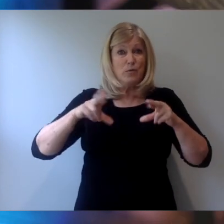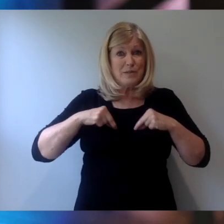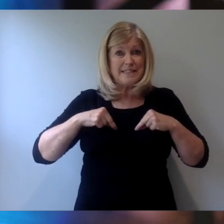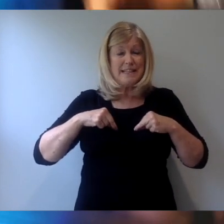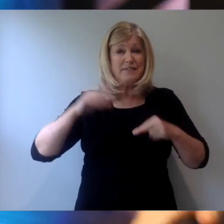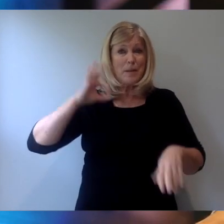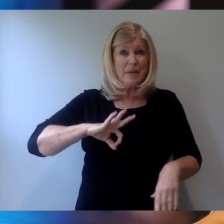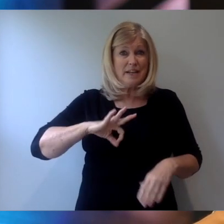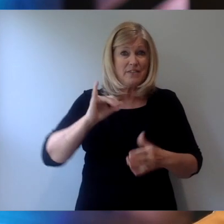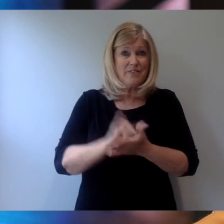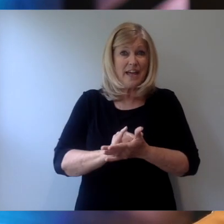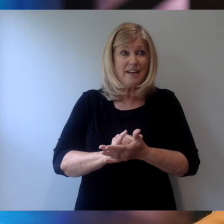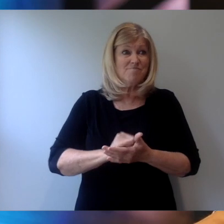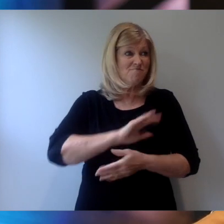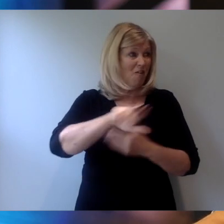Everybody around them.